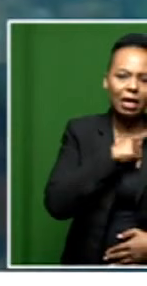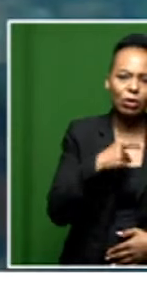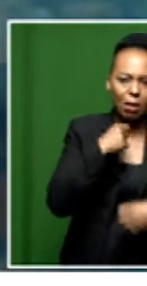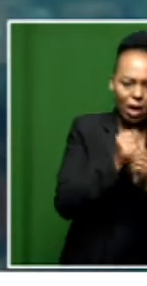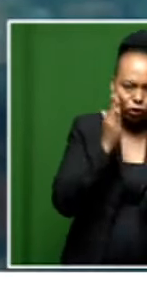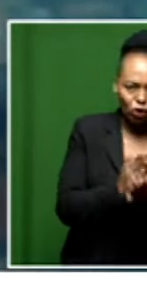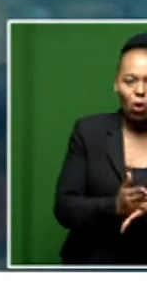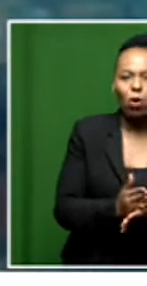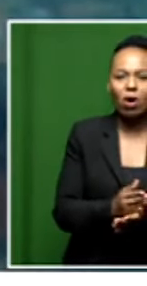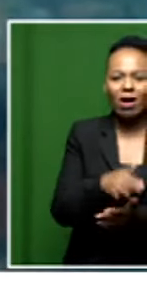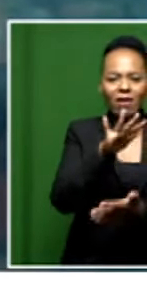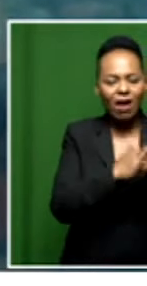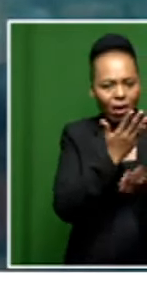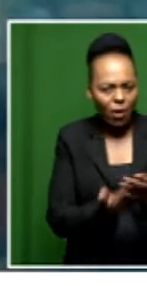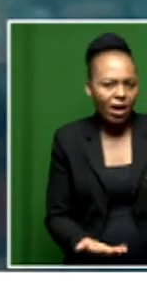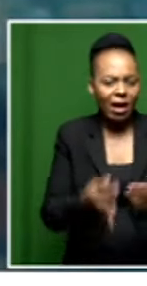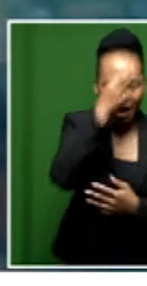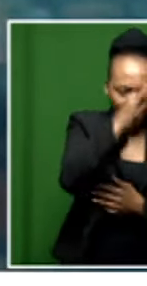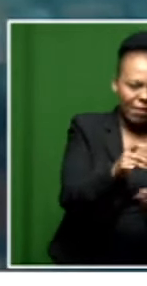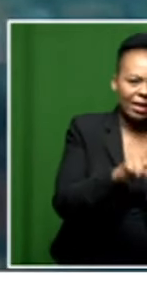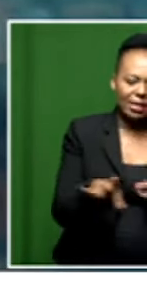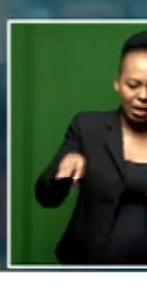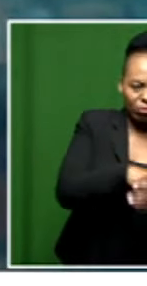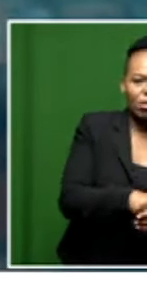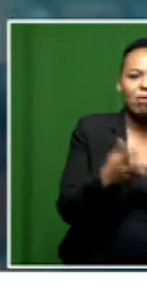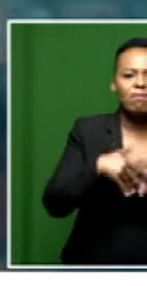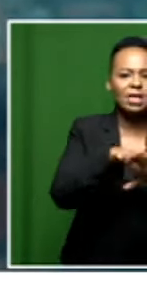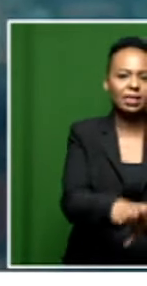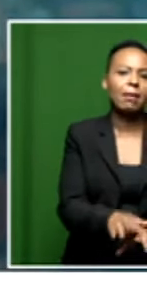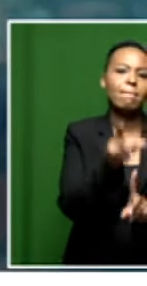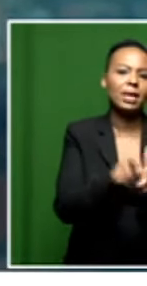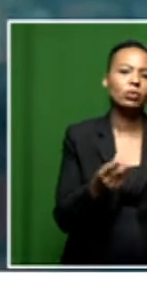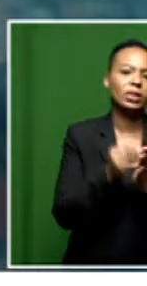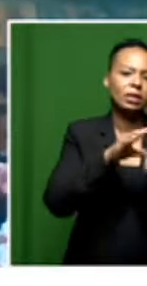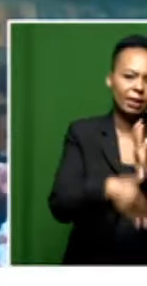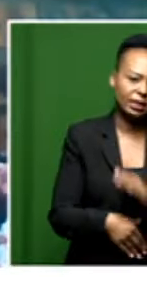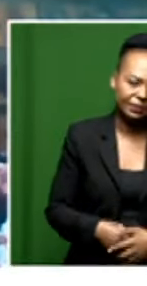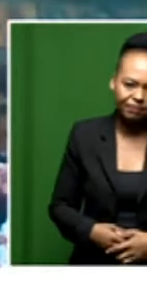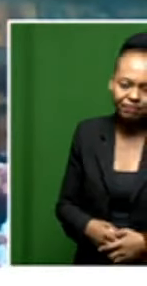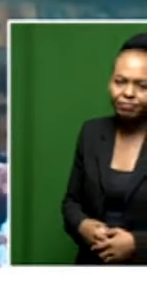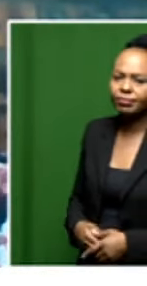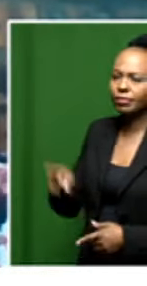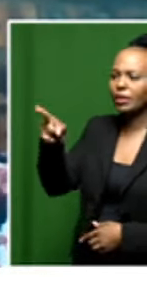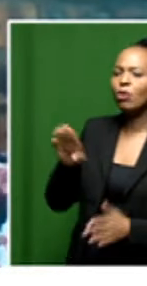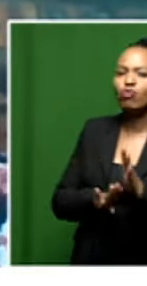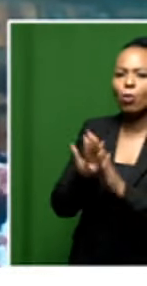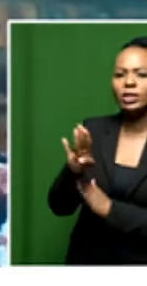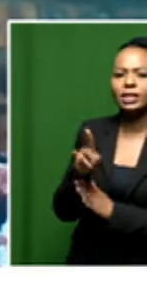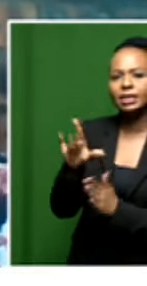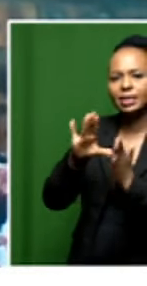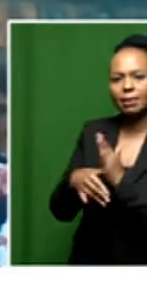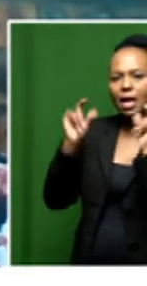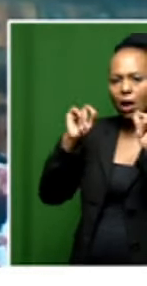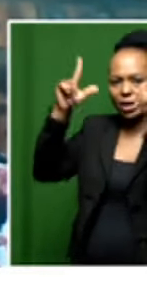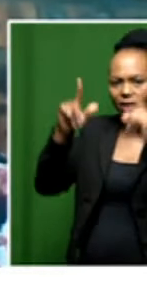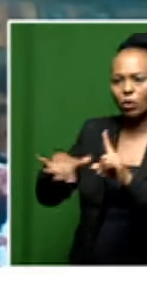strategic framework of government, mainstream persons with disabilities. Yeah, you've just mentioned, you know, the promotion of disability awareness in the